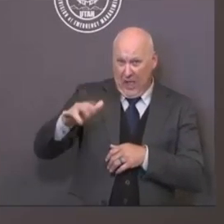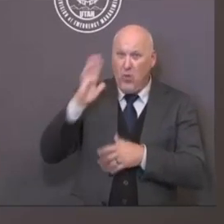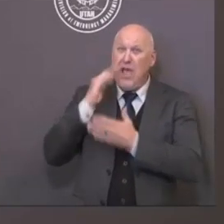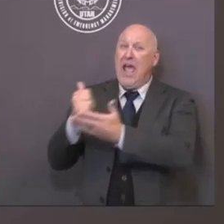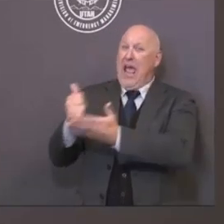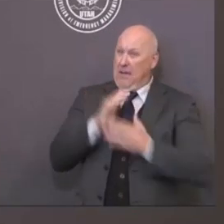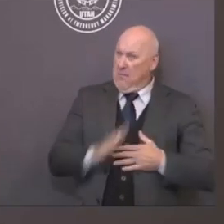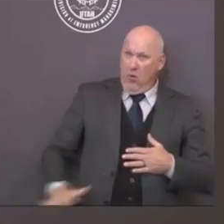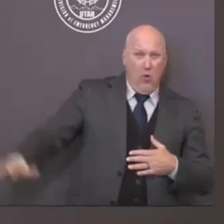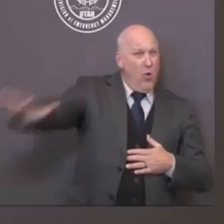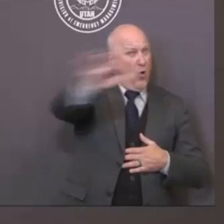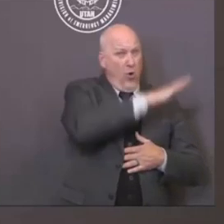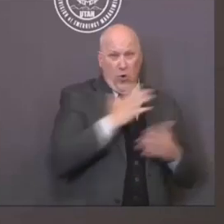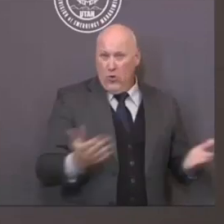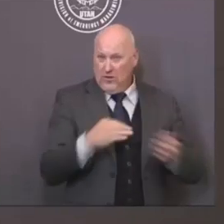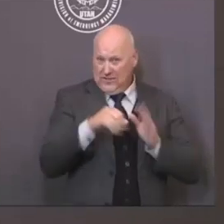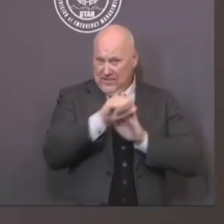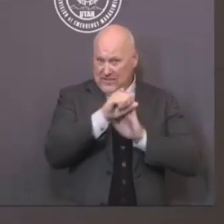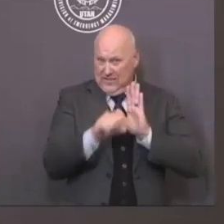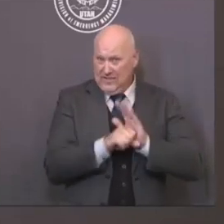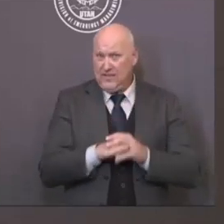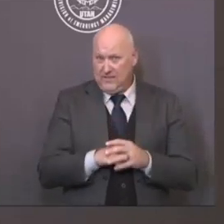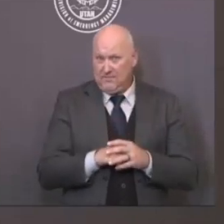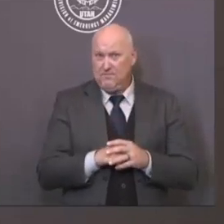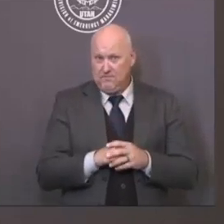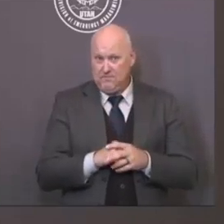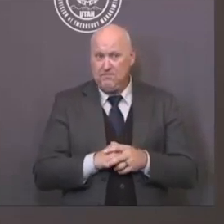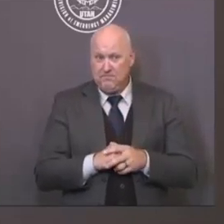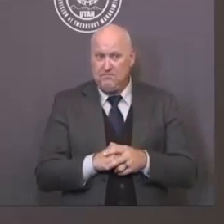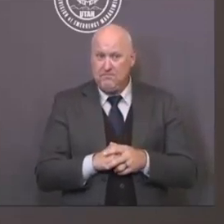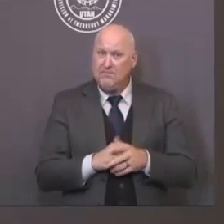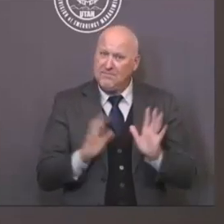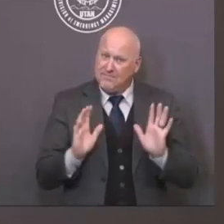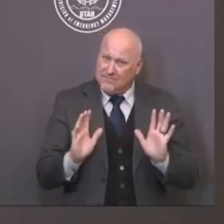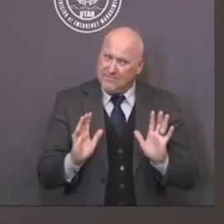It's just good common sense. It's wisdom that we should practice.